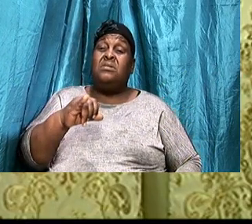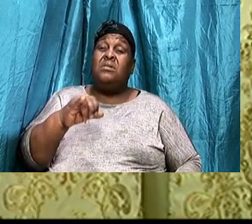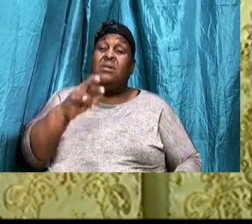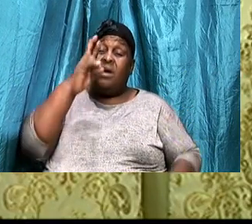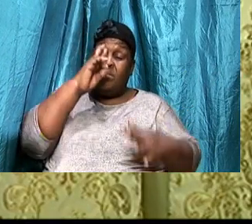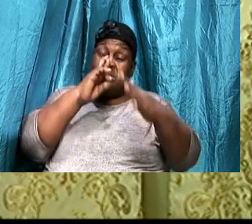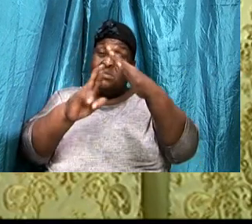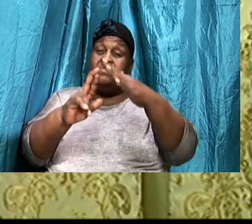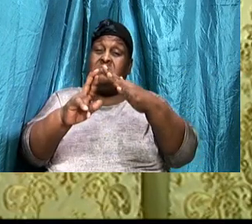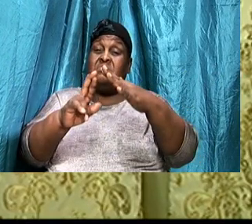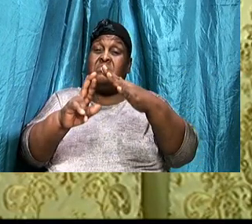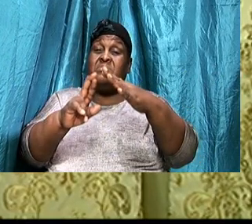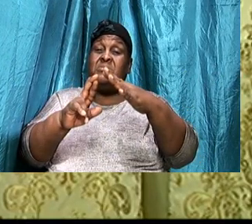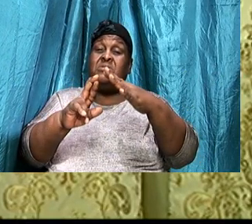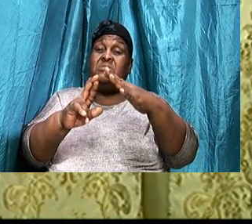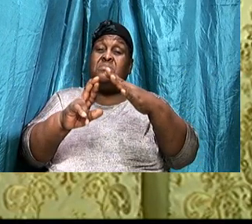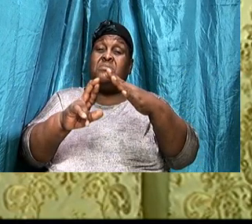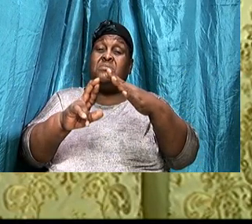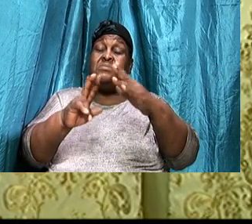Official,